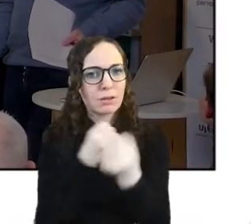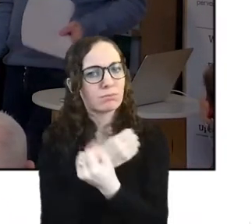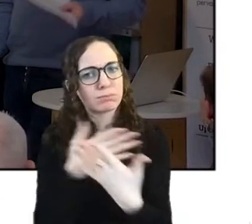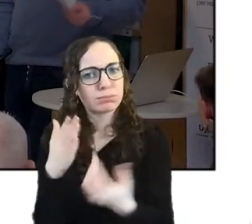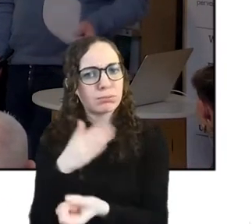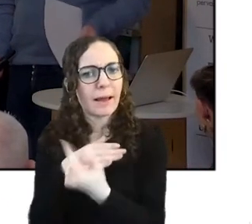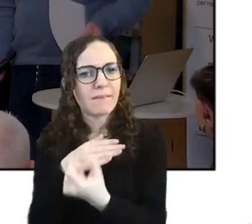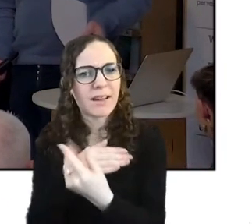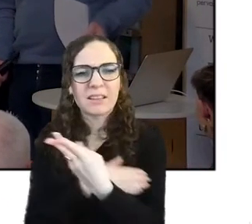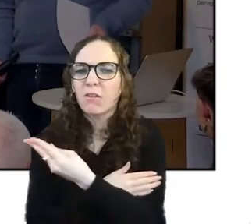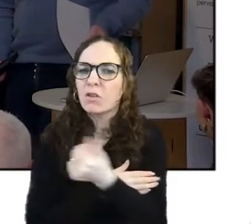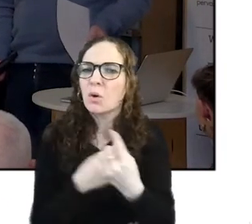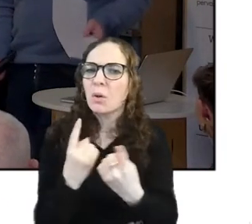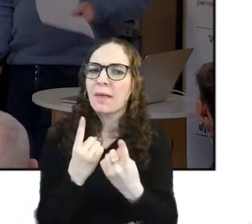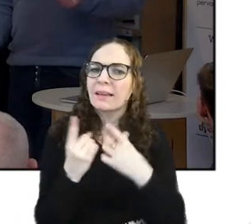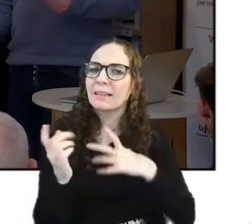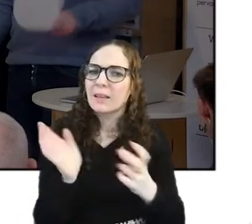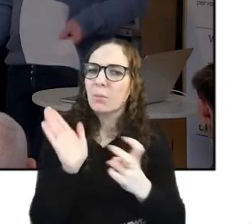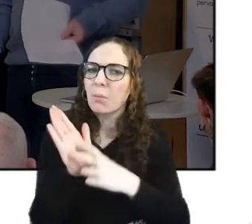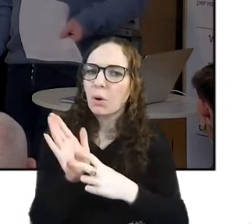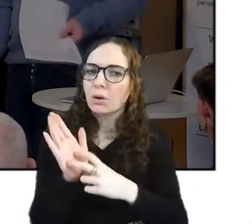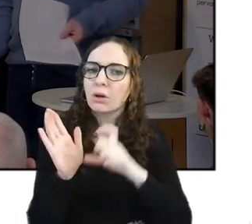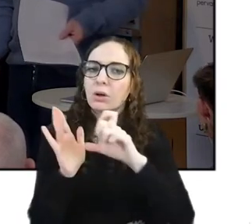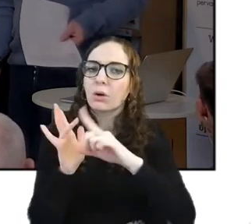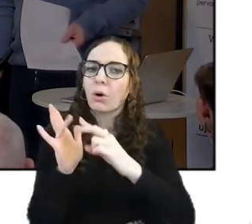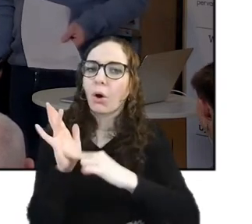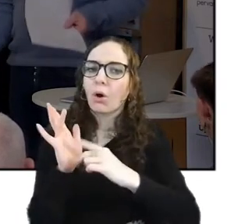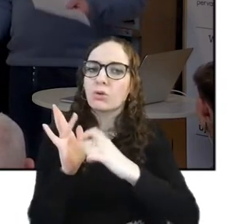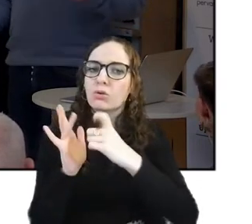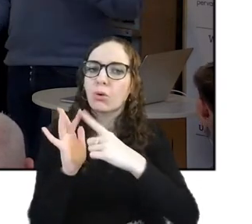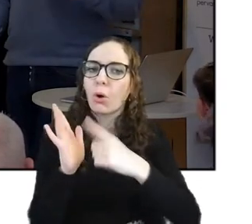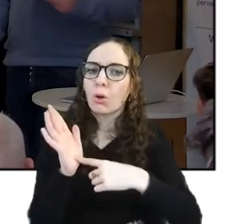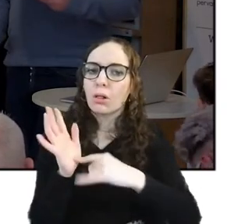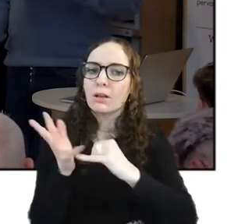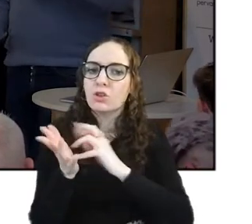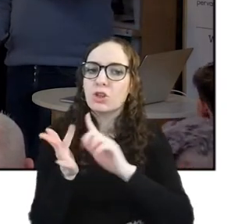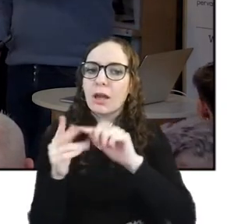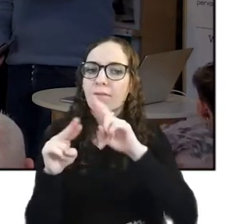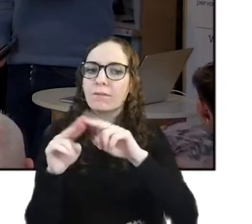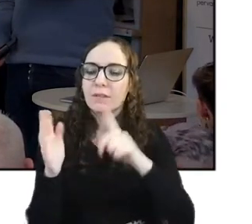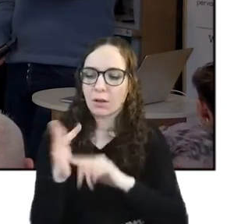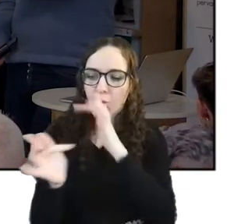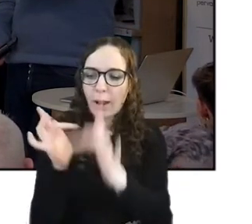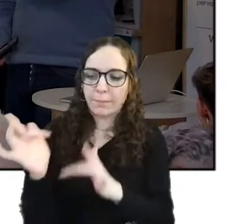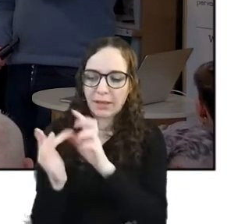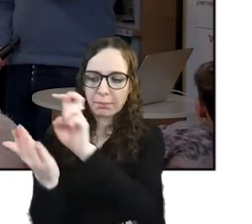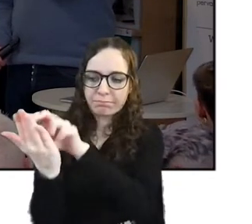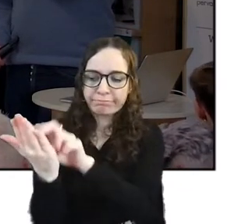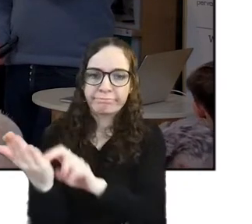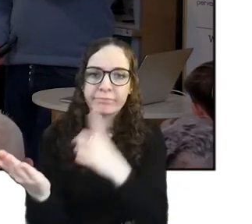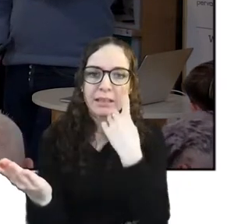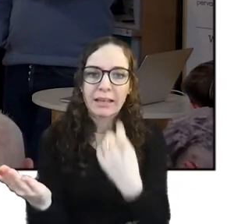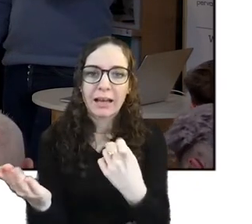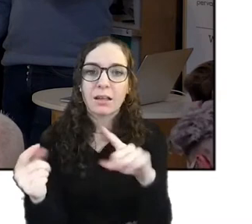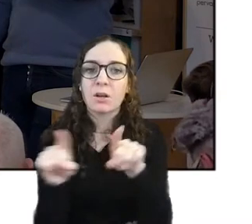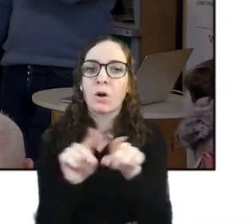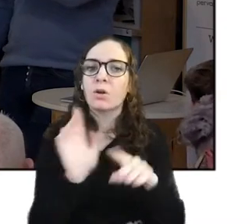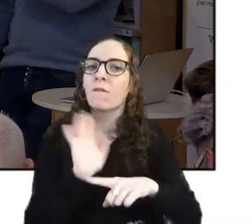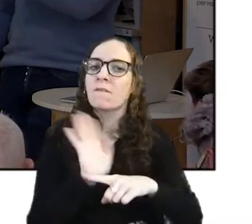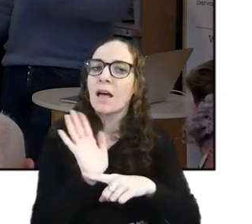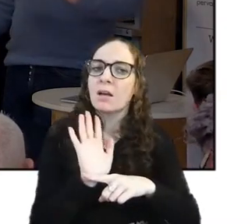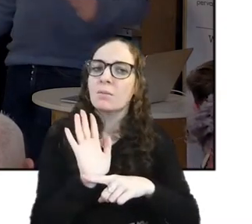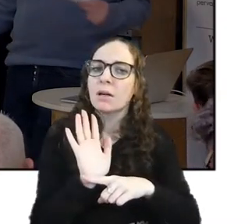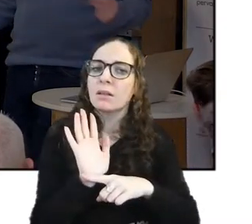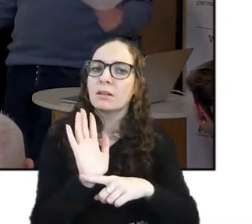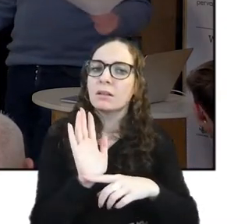think out there on the control shift website but also a lot of drop-in stuff um and also the film is zata is it pronounced